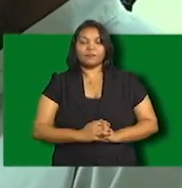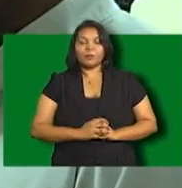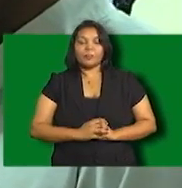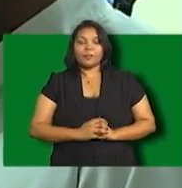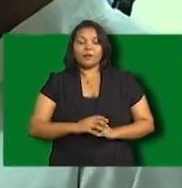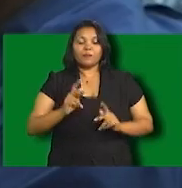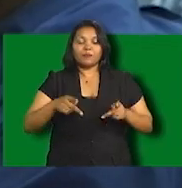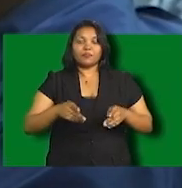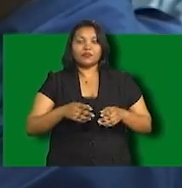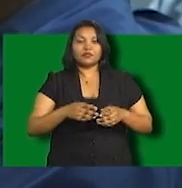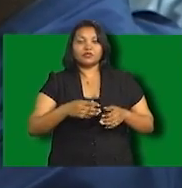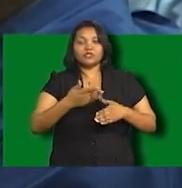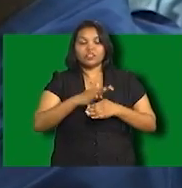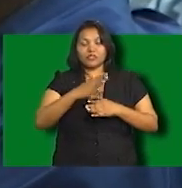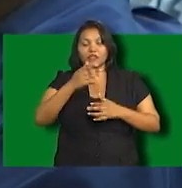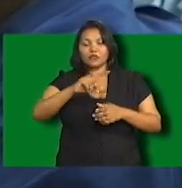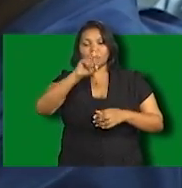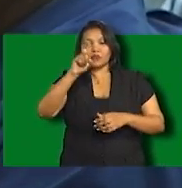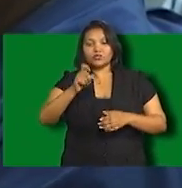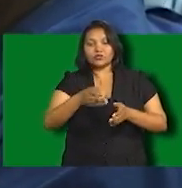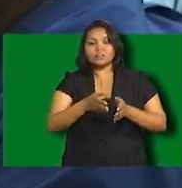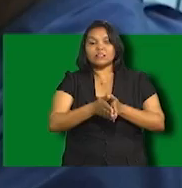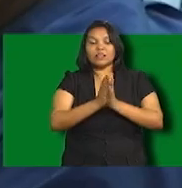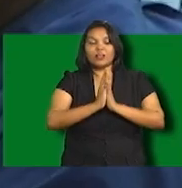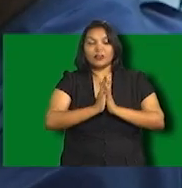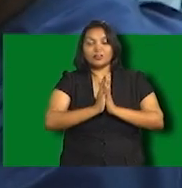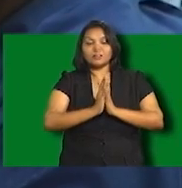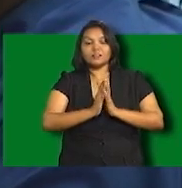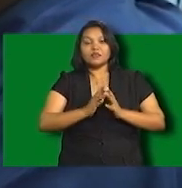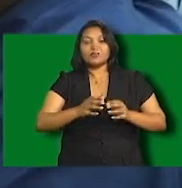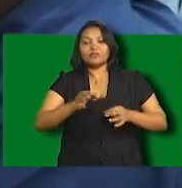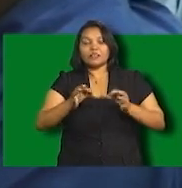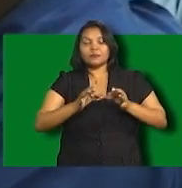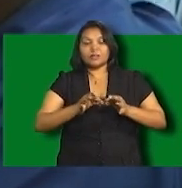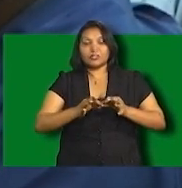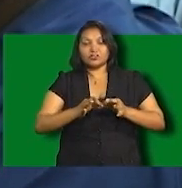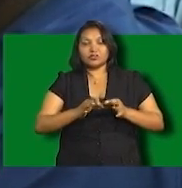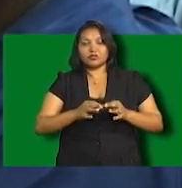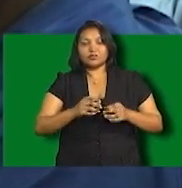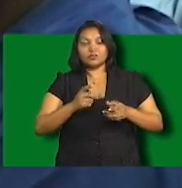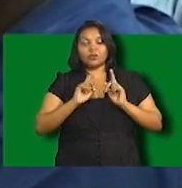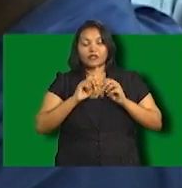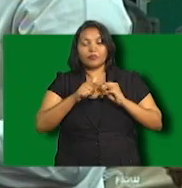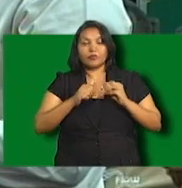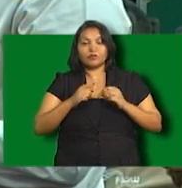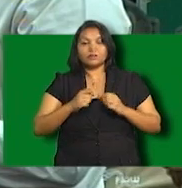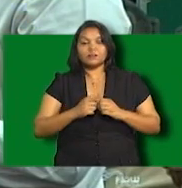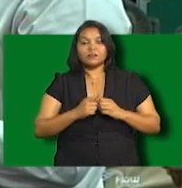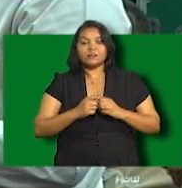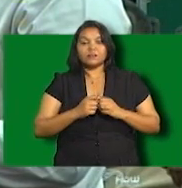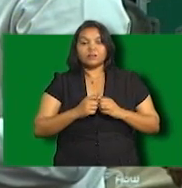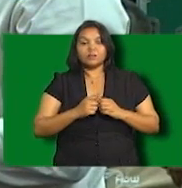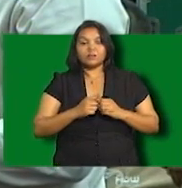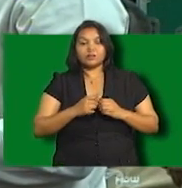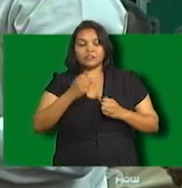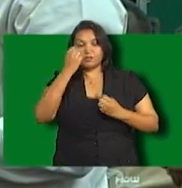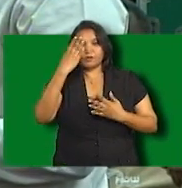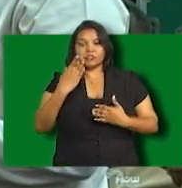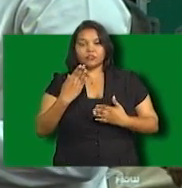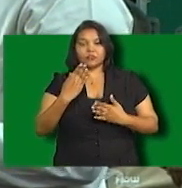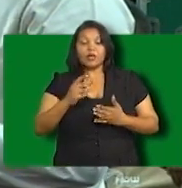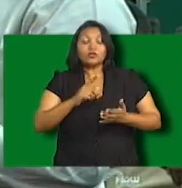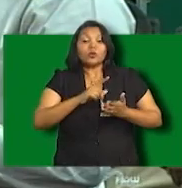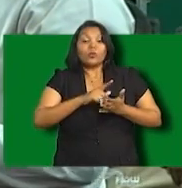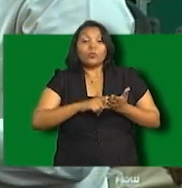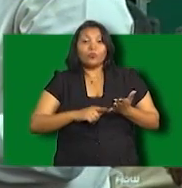most notably as to the choice of the best digital standard and the signal strength nationwide. Most of pros and cons are